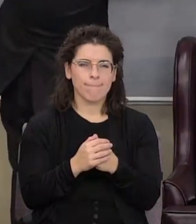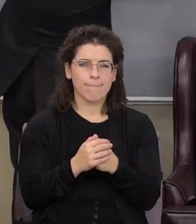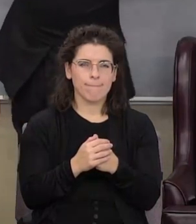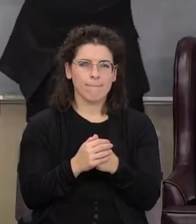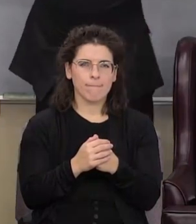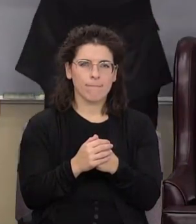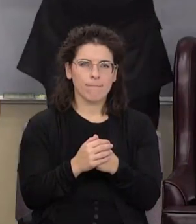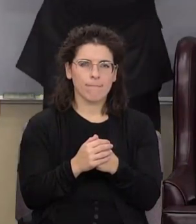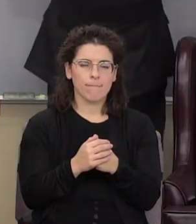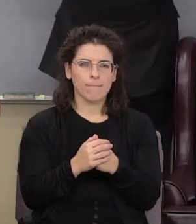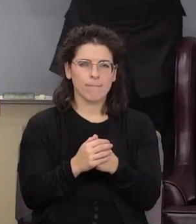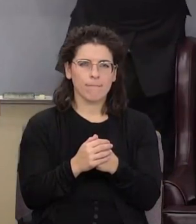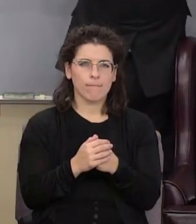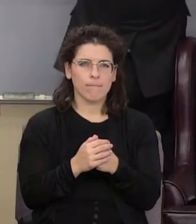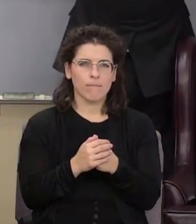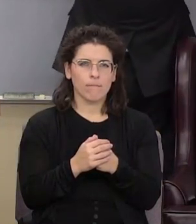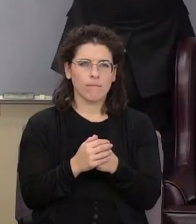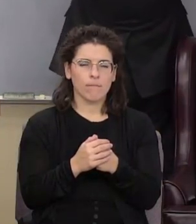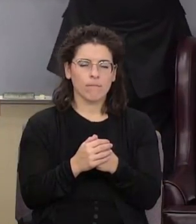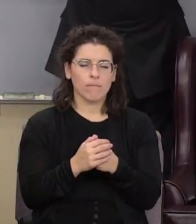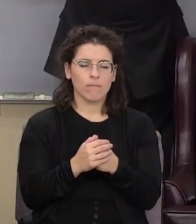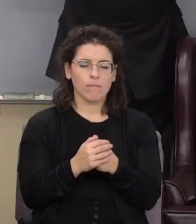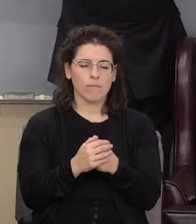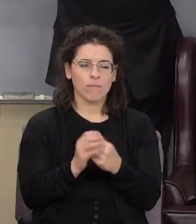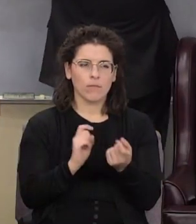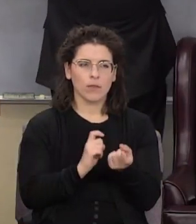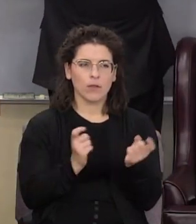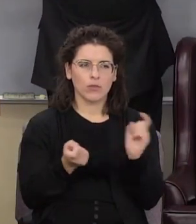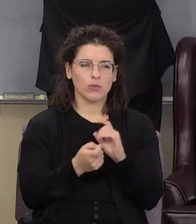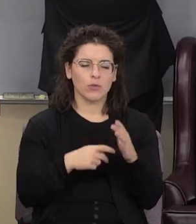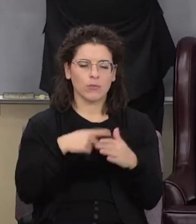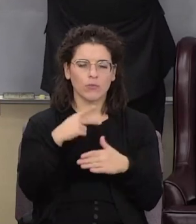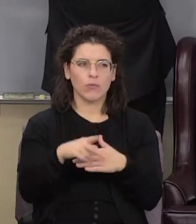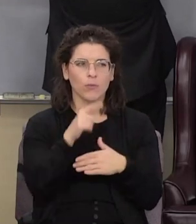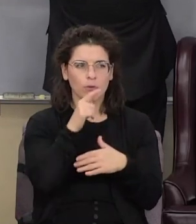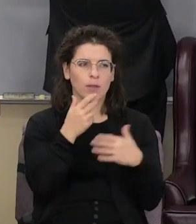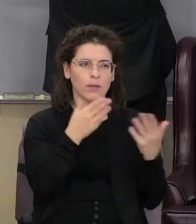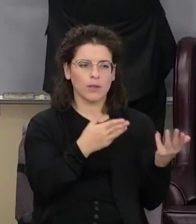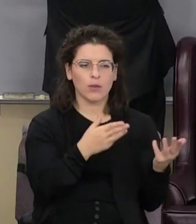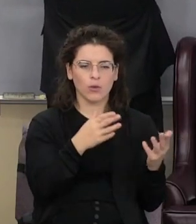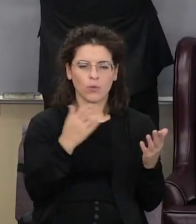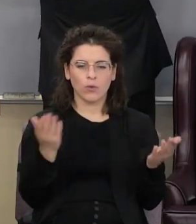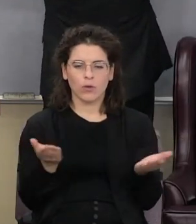he's changed the program and we're not back there we're here